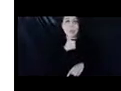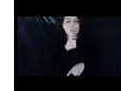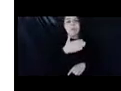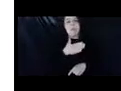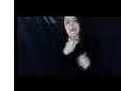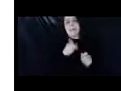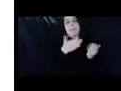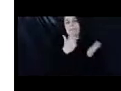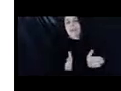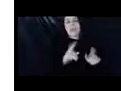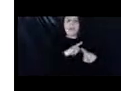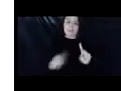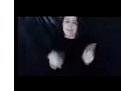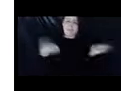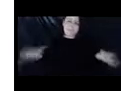Uh, over to you, Kat.